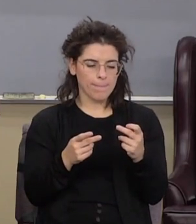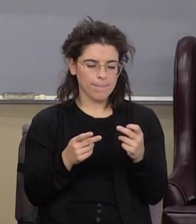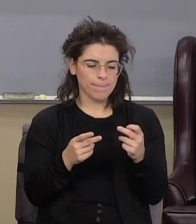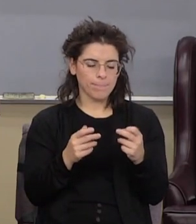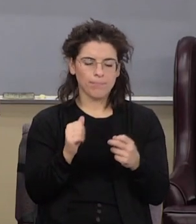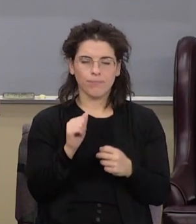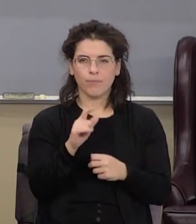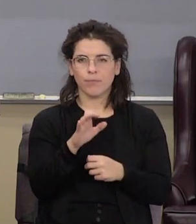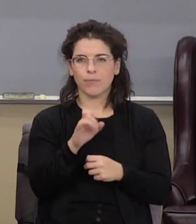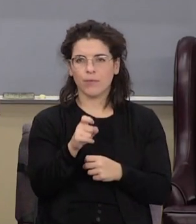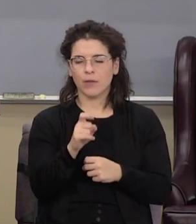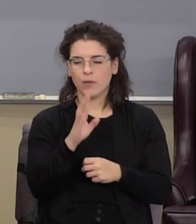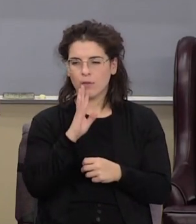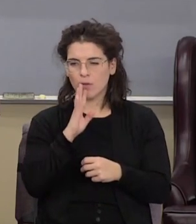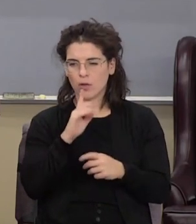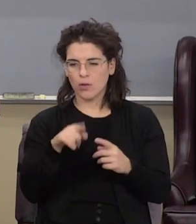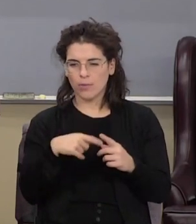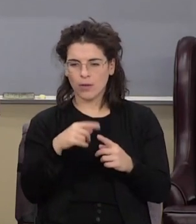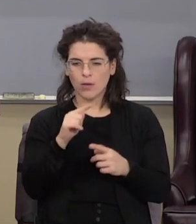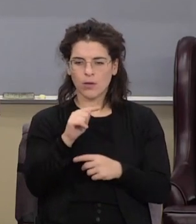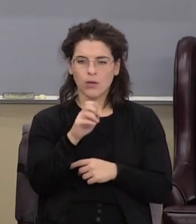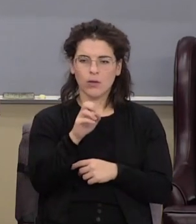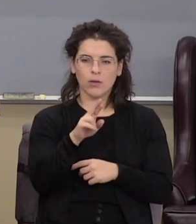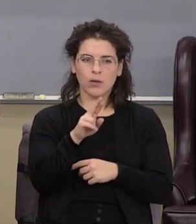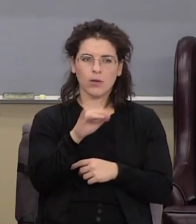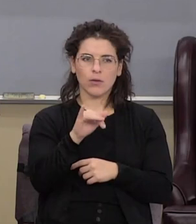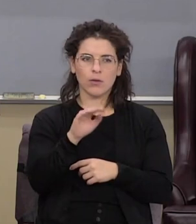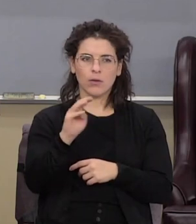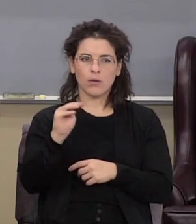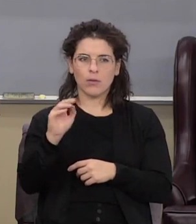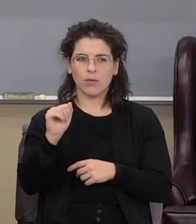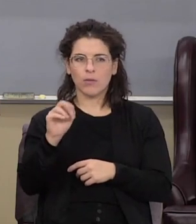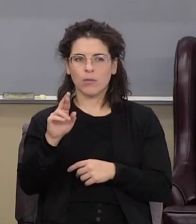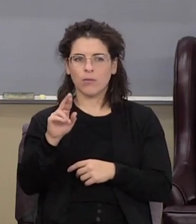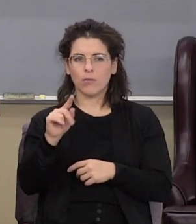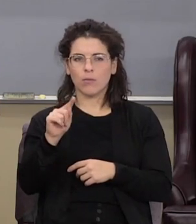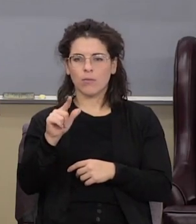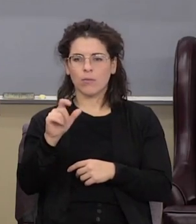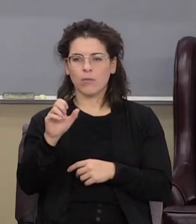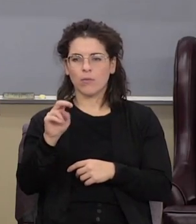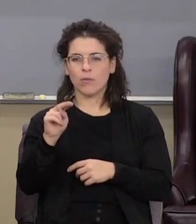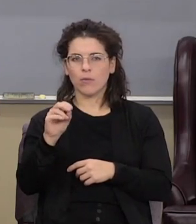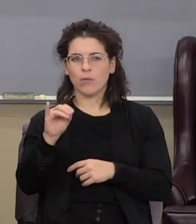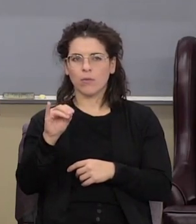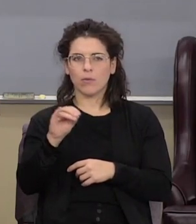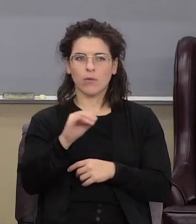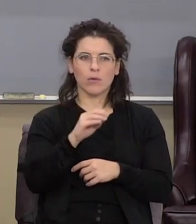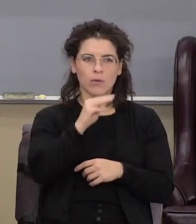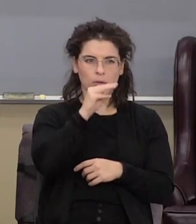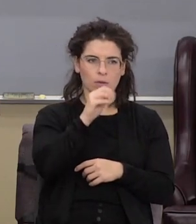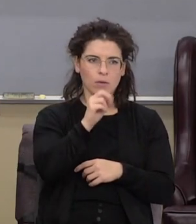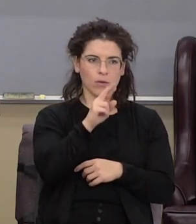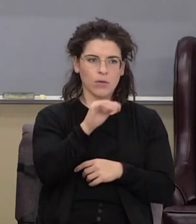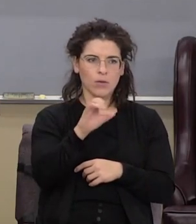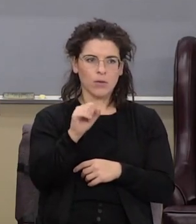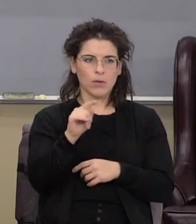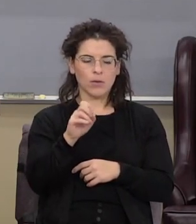Alex talking about Terry Martelloni in the hospital of COVID Mary Castiello had COVID this